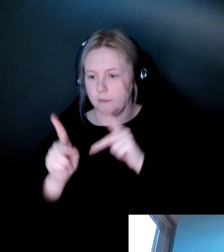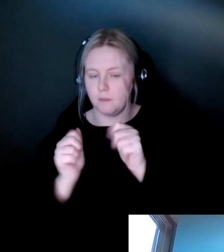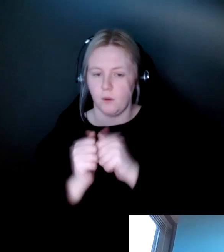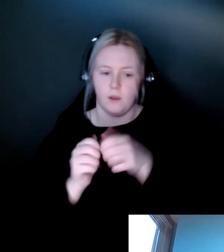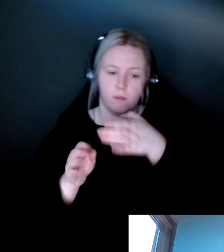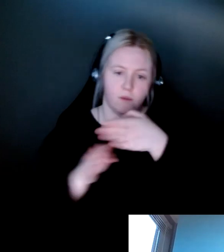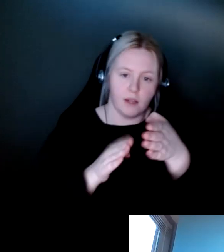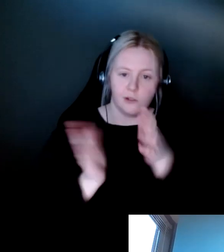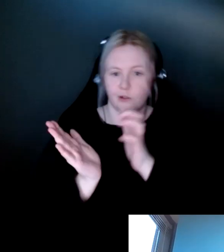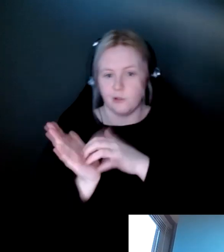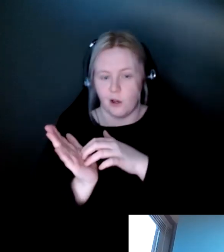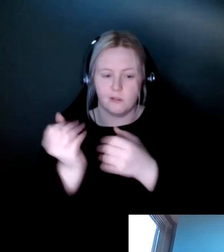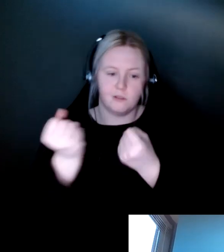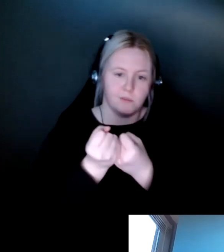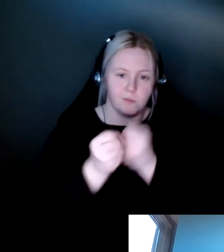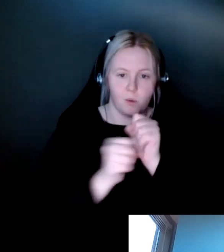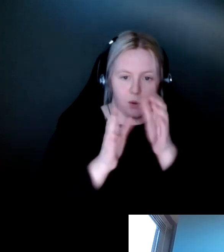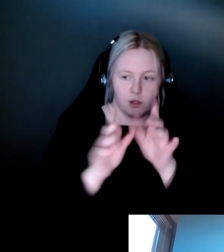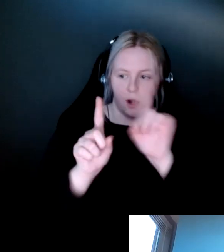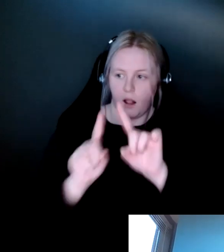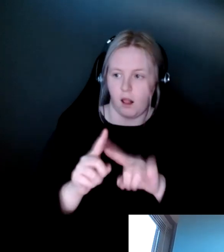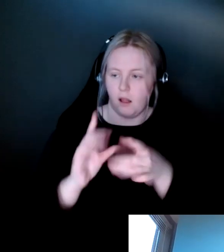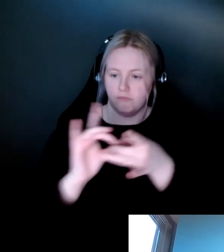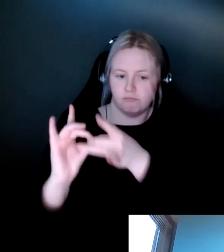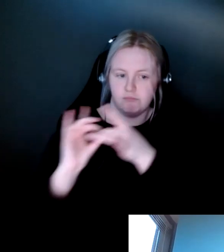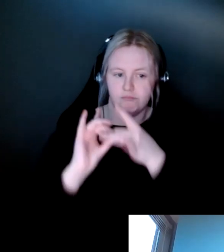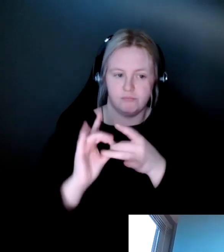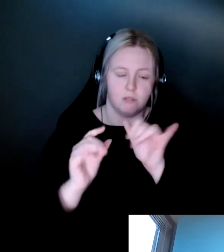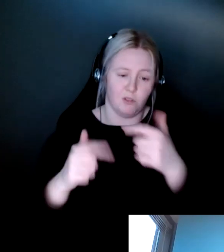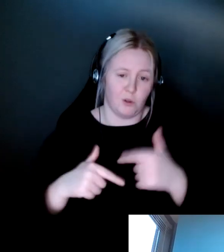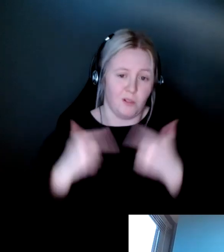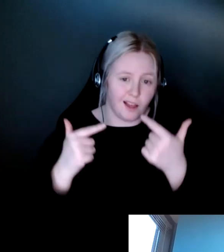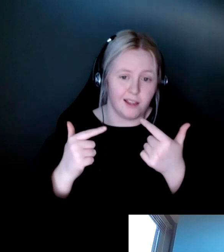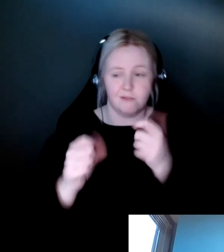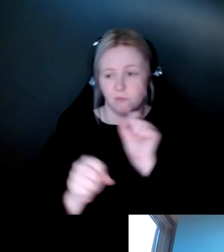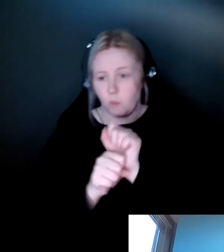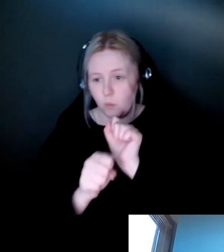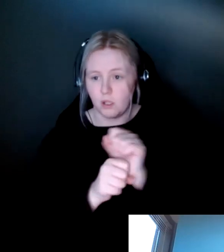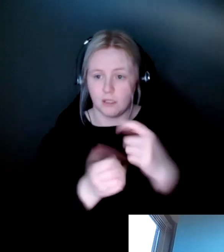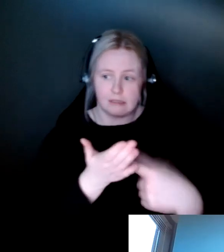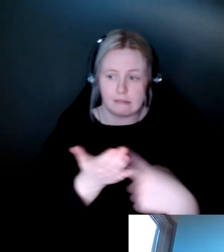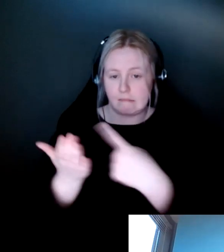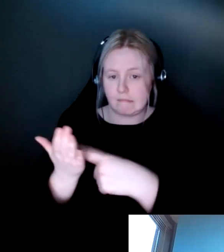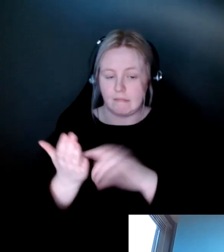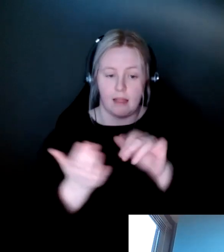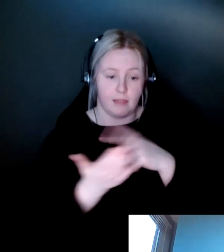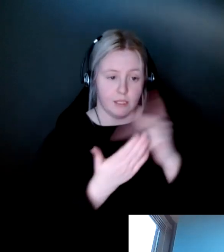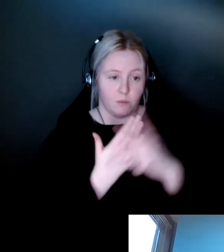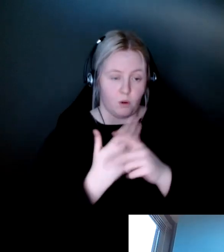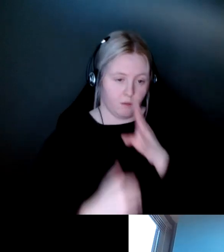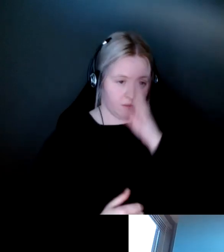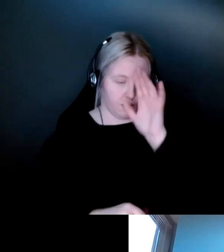to sort of discuss the joys and challenges of the workforce and life in general. The program is developed in